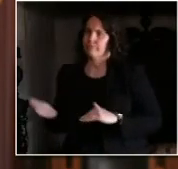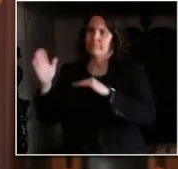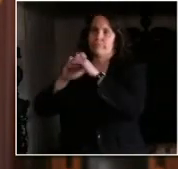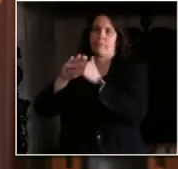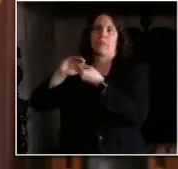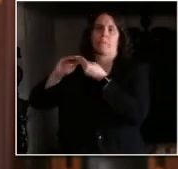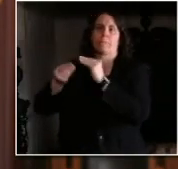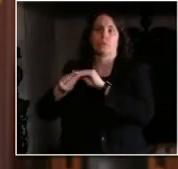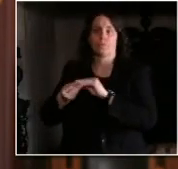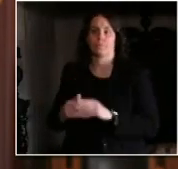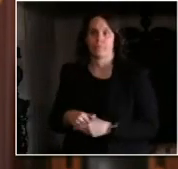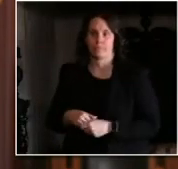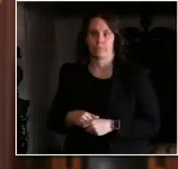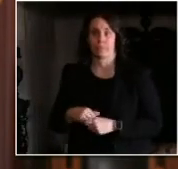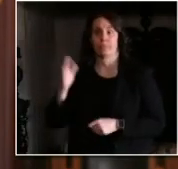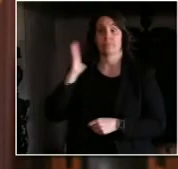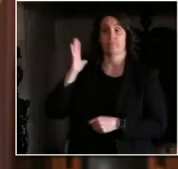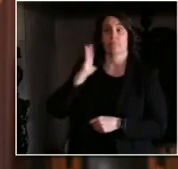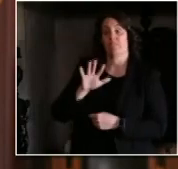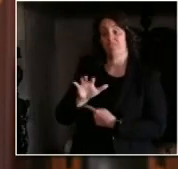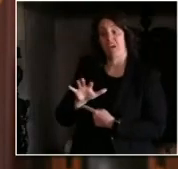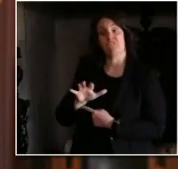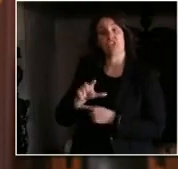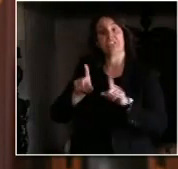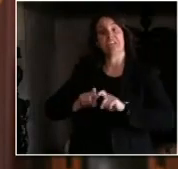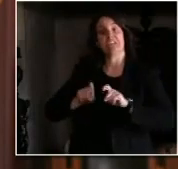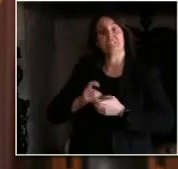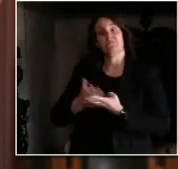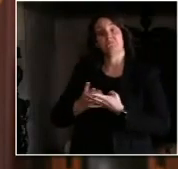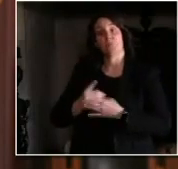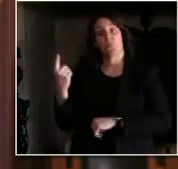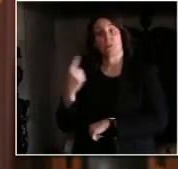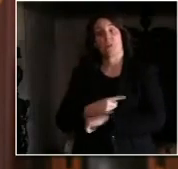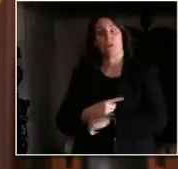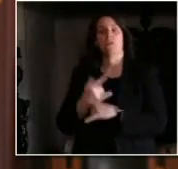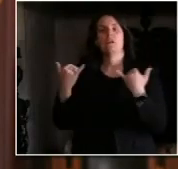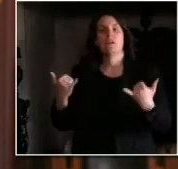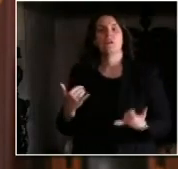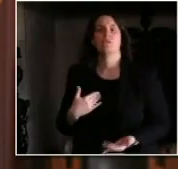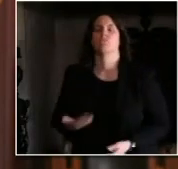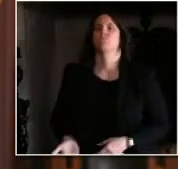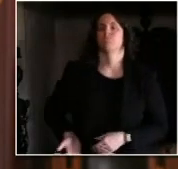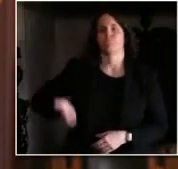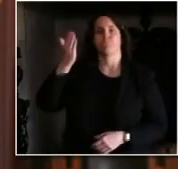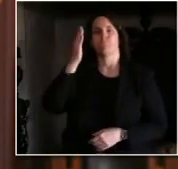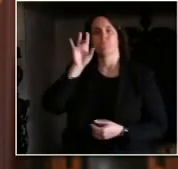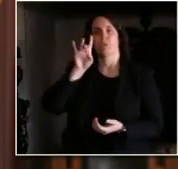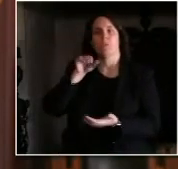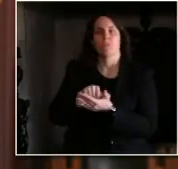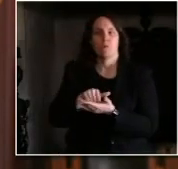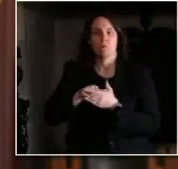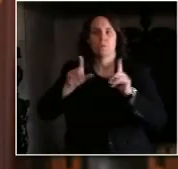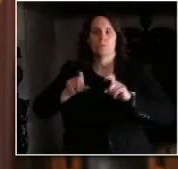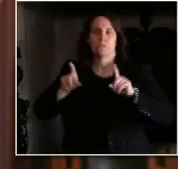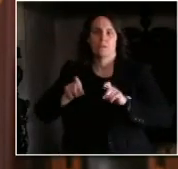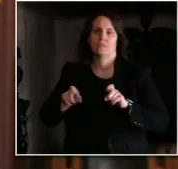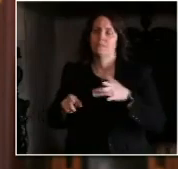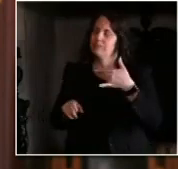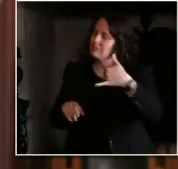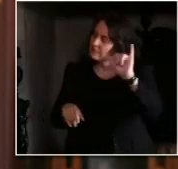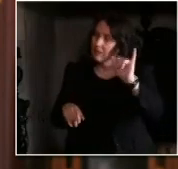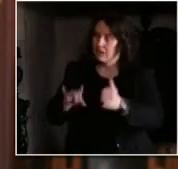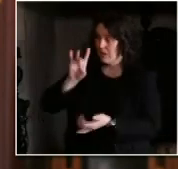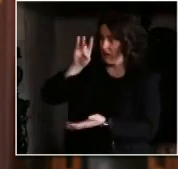7,000 tests a day. But we are still not testing enough to facilitate the kind of contact tracing we'll need to do